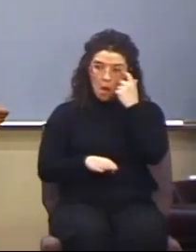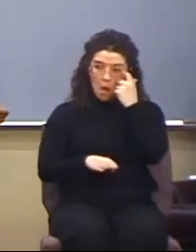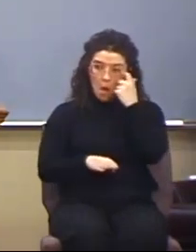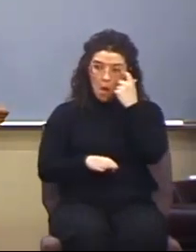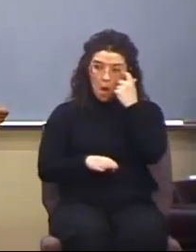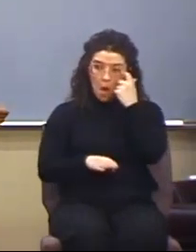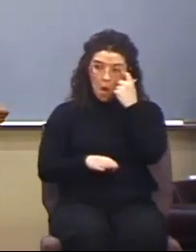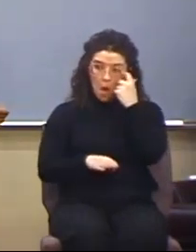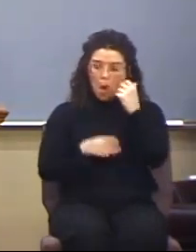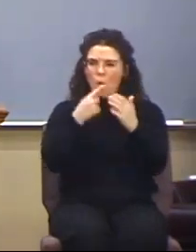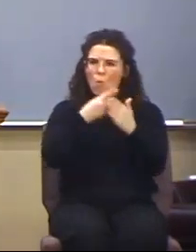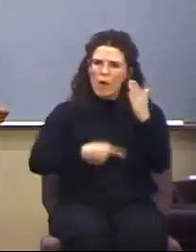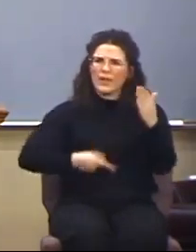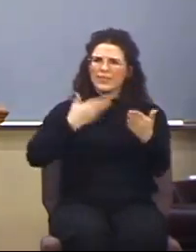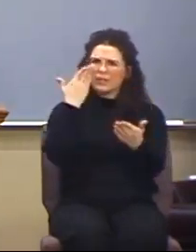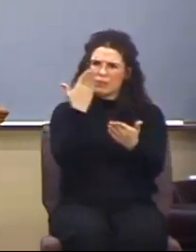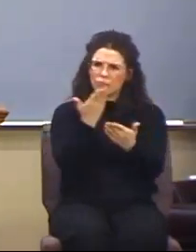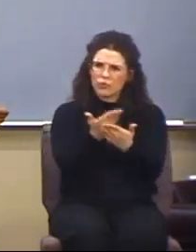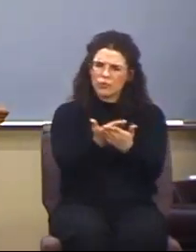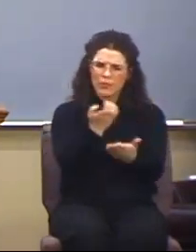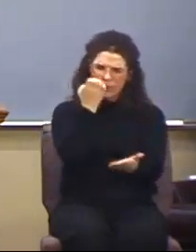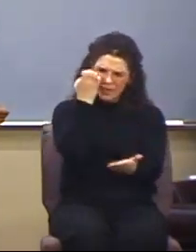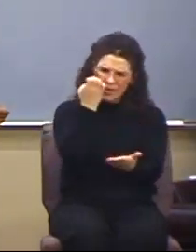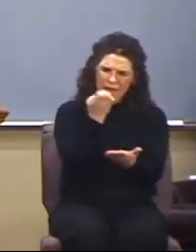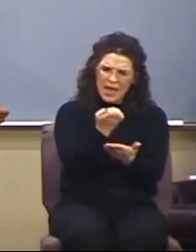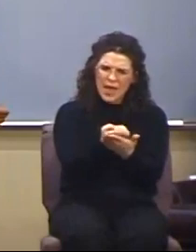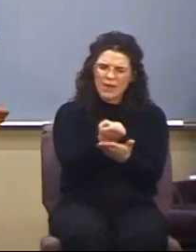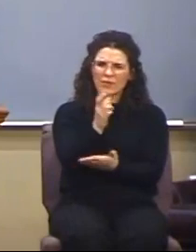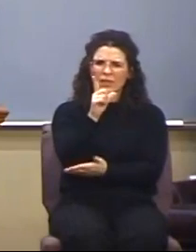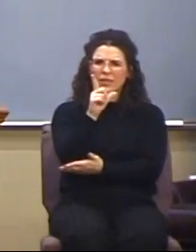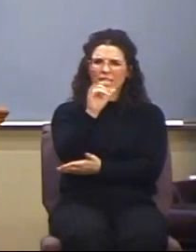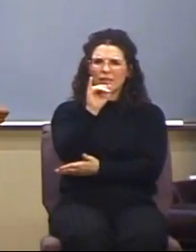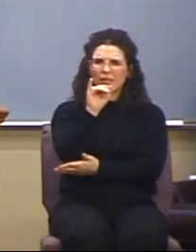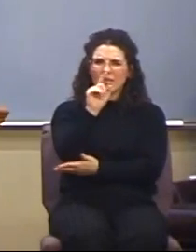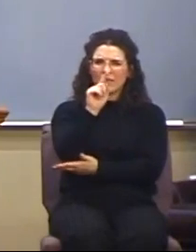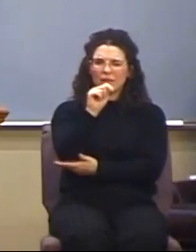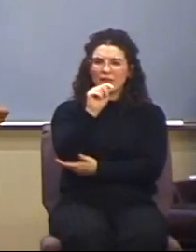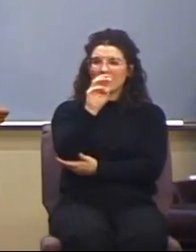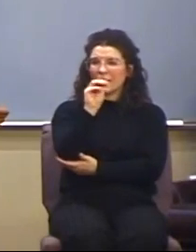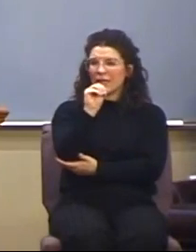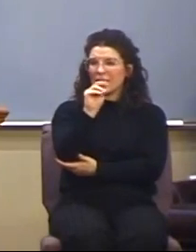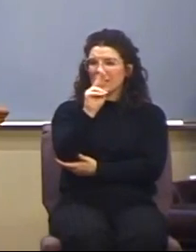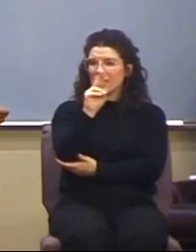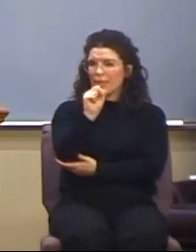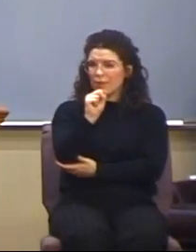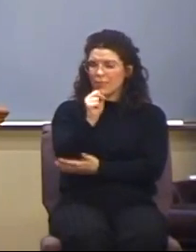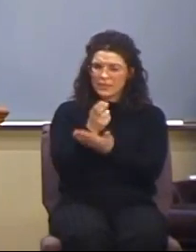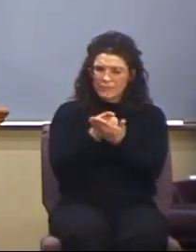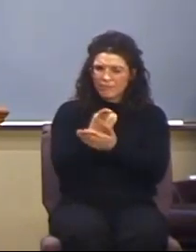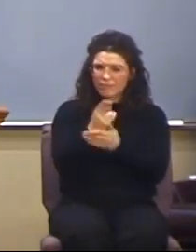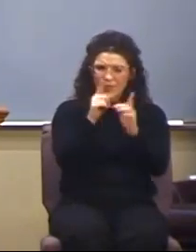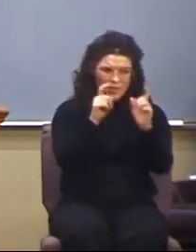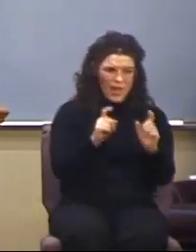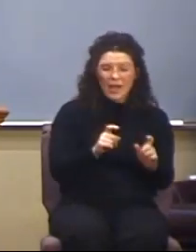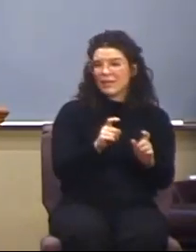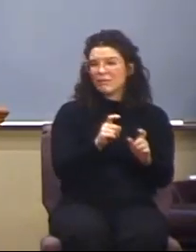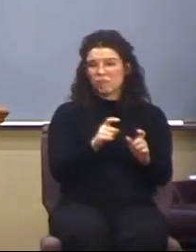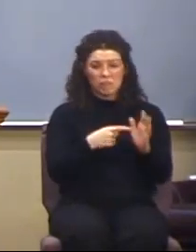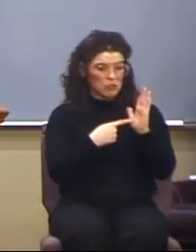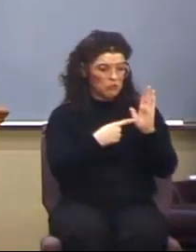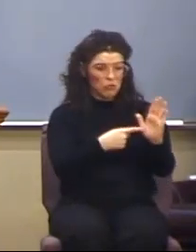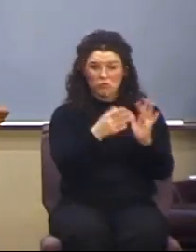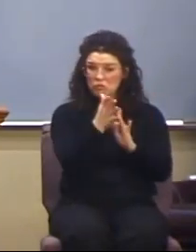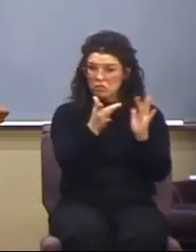the evidence, the litmus test that demonstrates Jesus is no ordinary man?